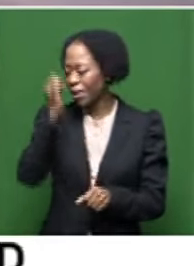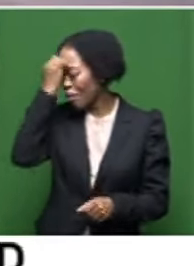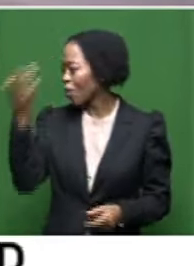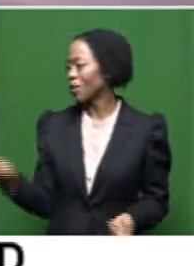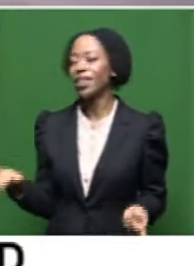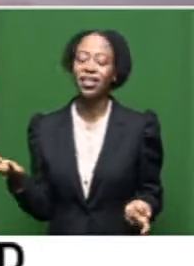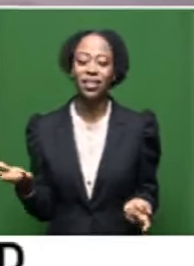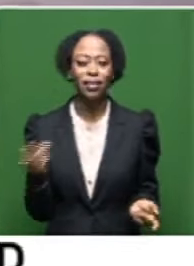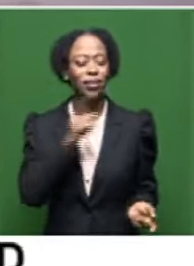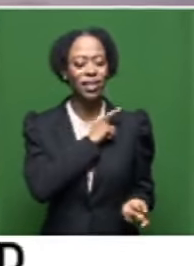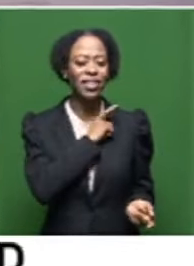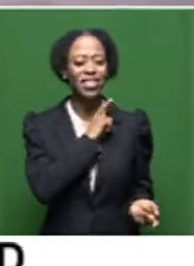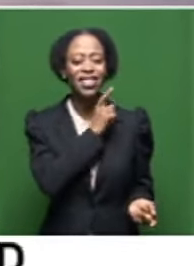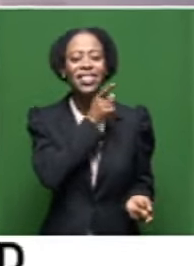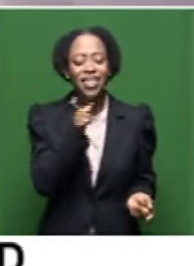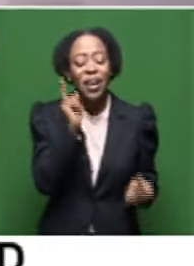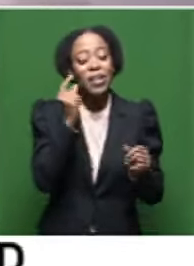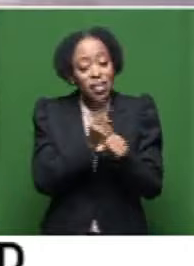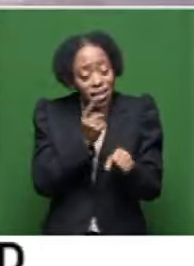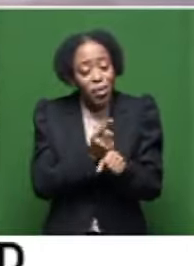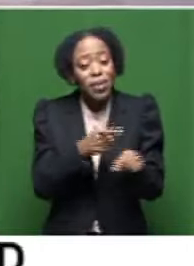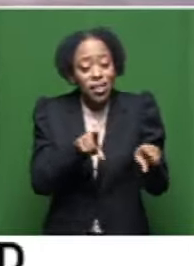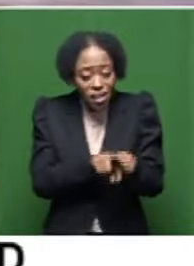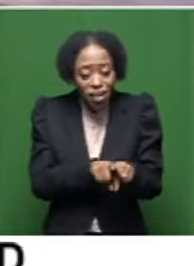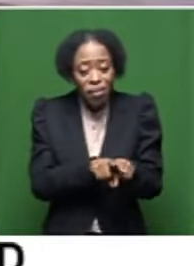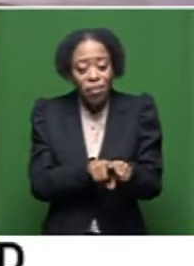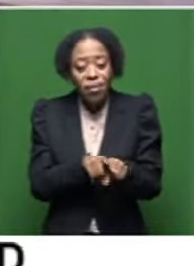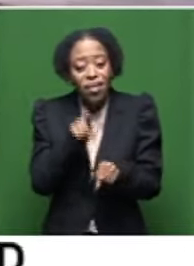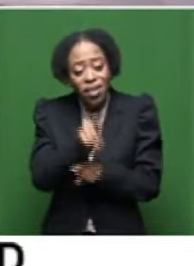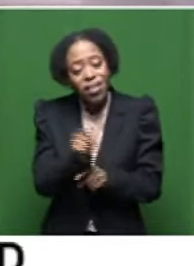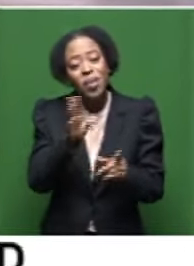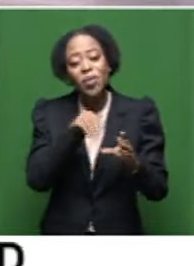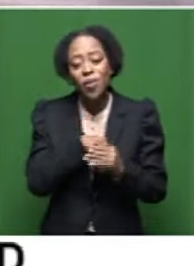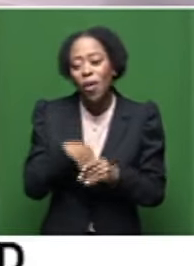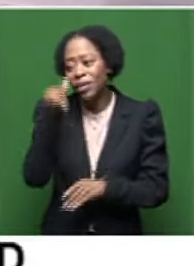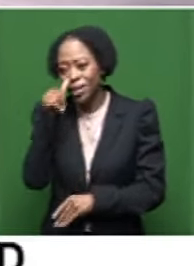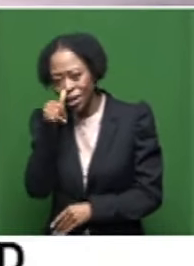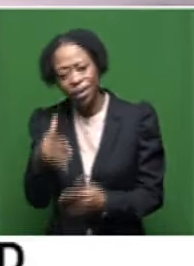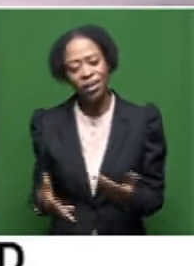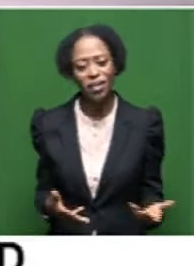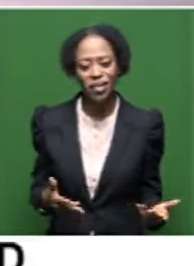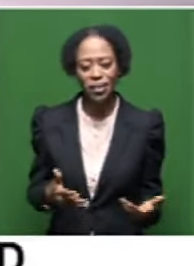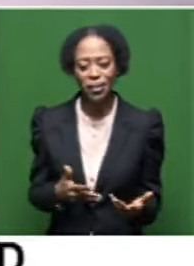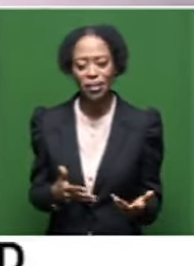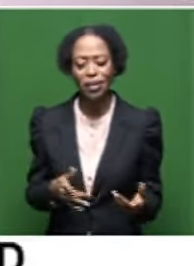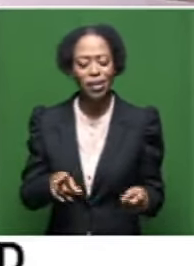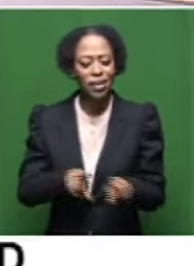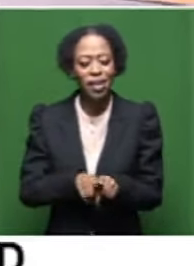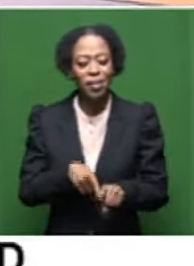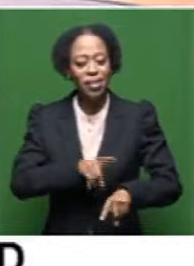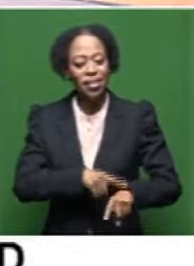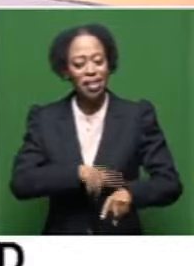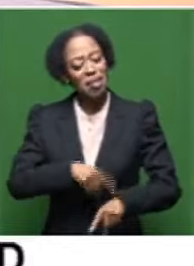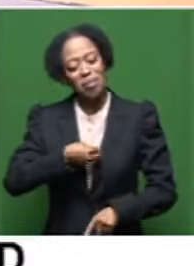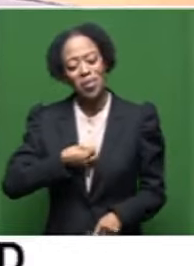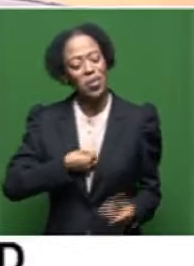Because he also, at some point, dabbled in, you know, gangsterism during his